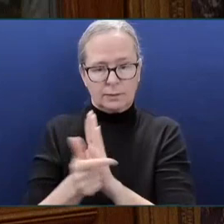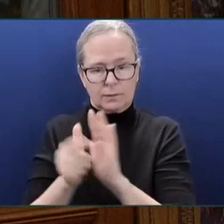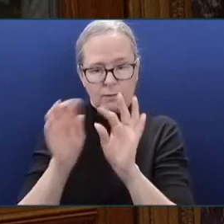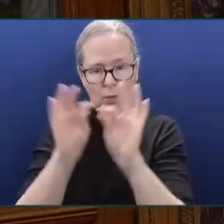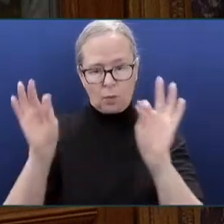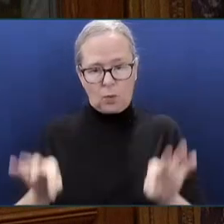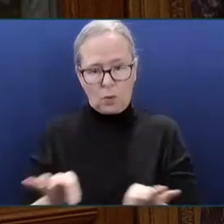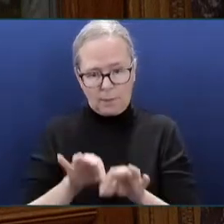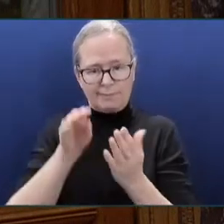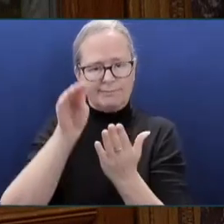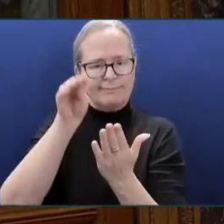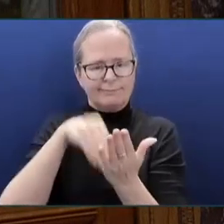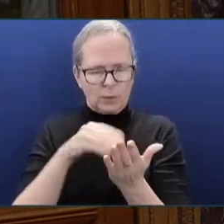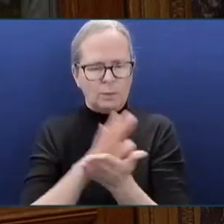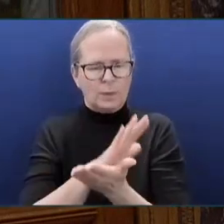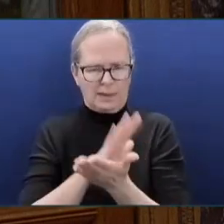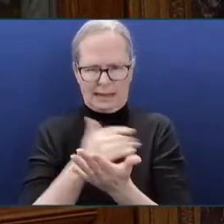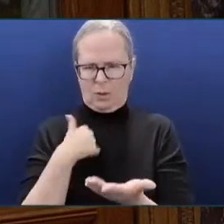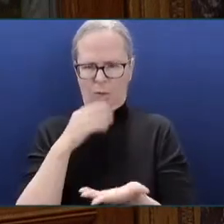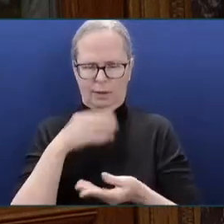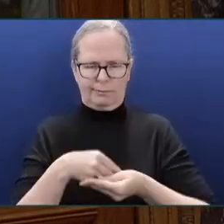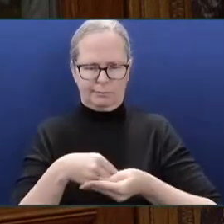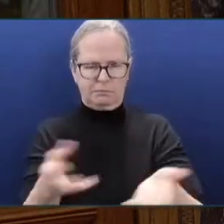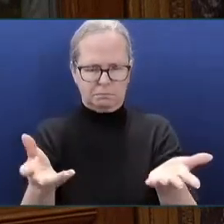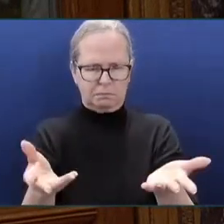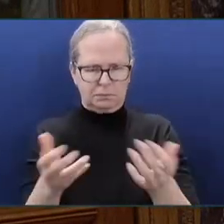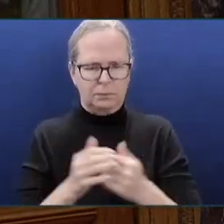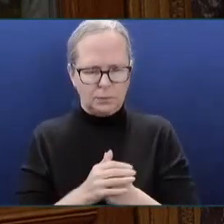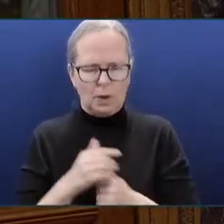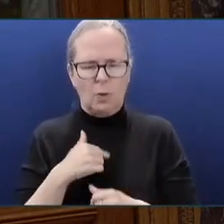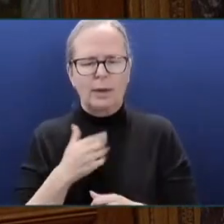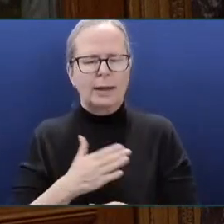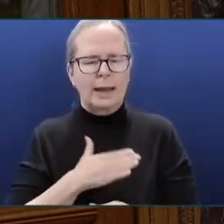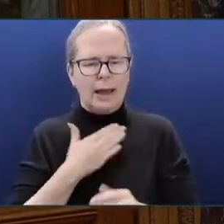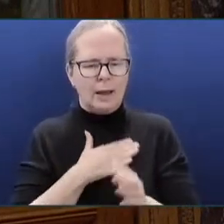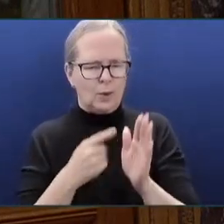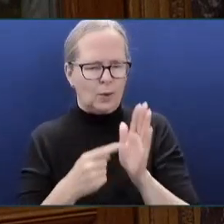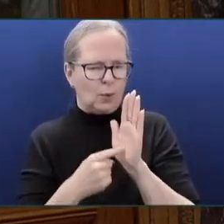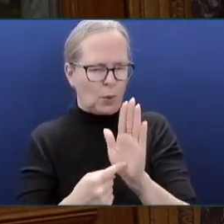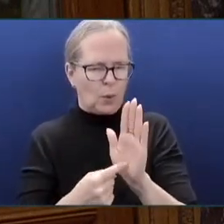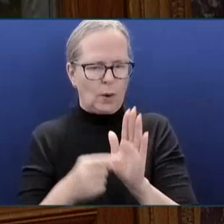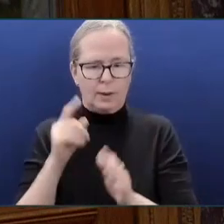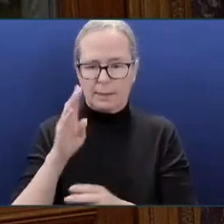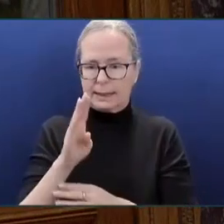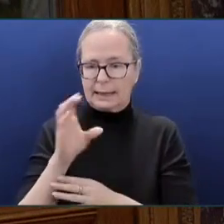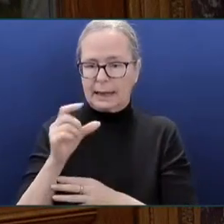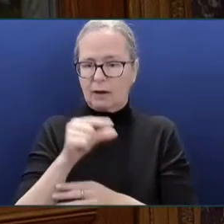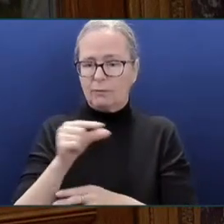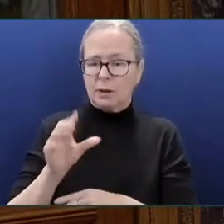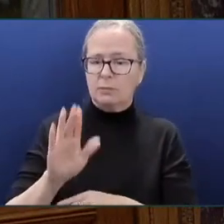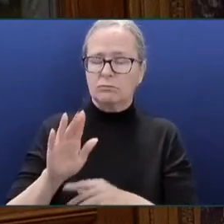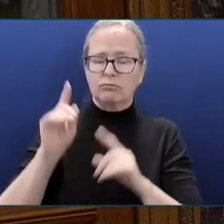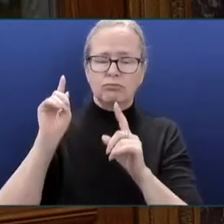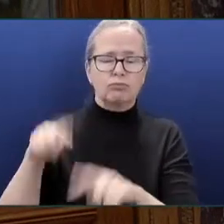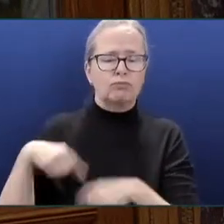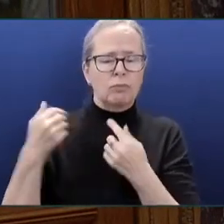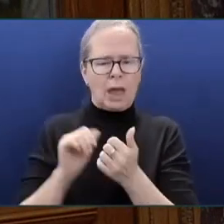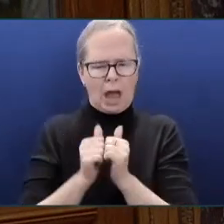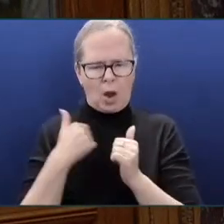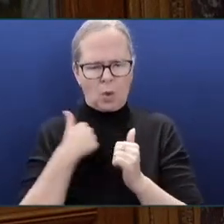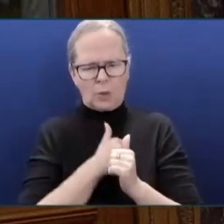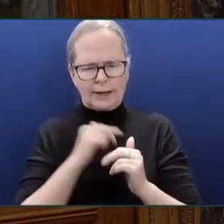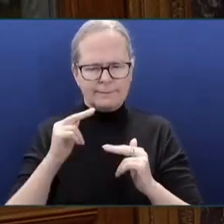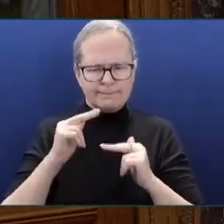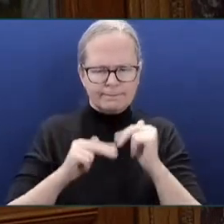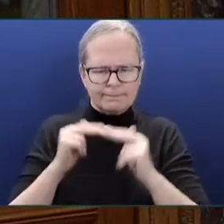able to share the work that our government has been doing and to grow our province's social economy, and to learn about what other countries are